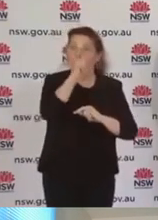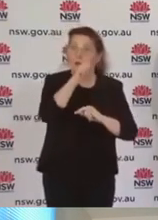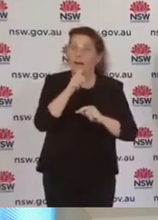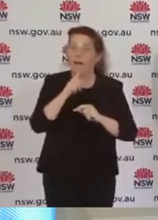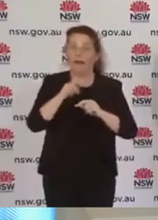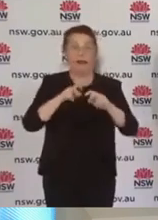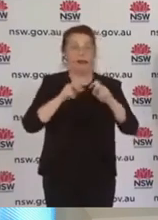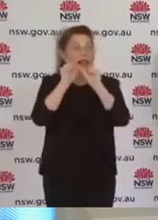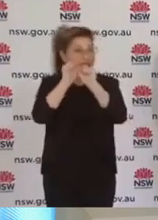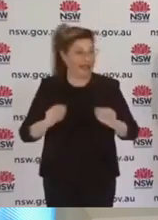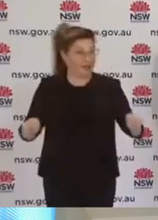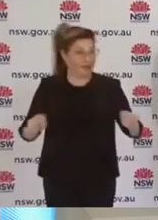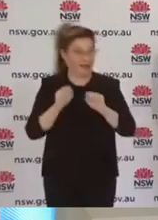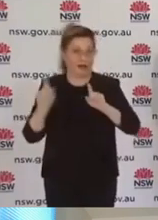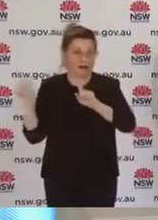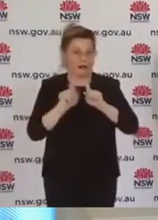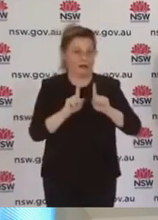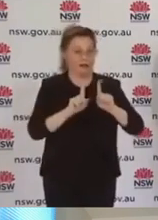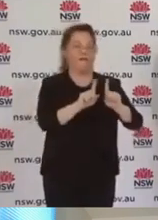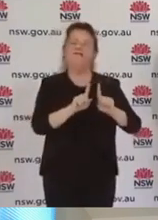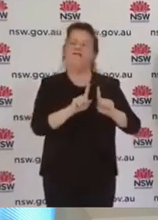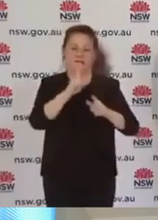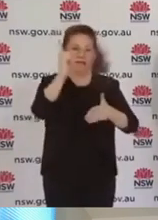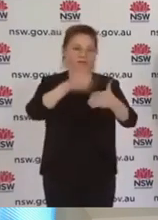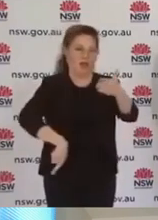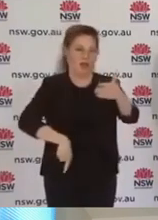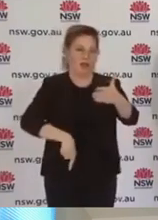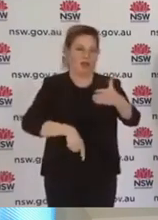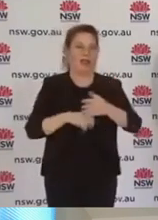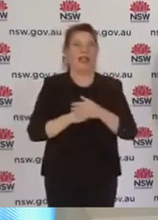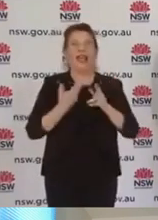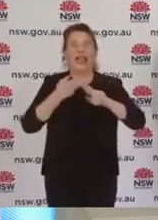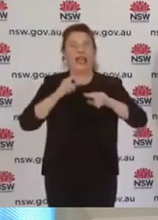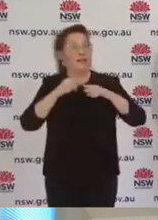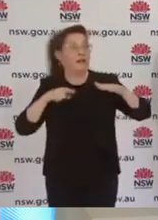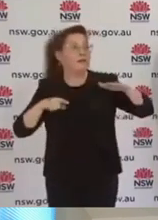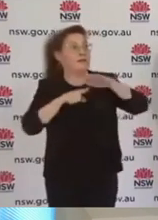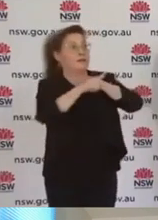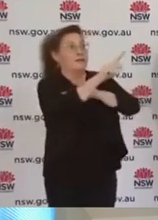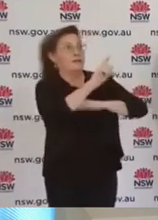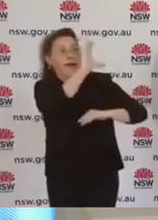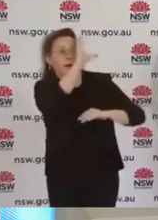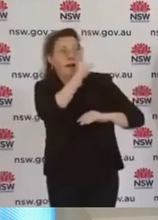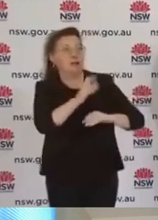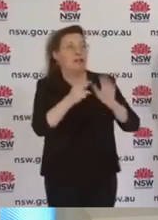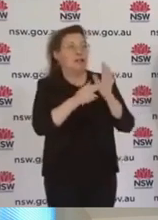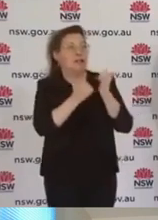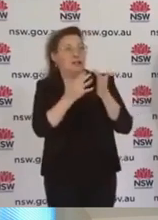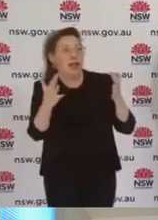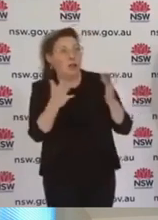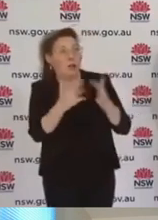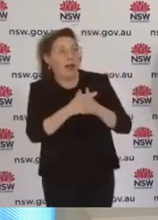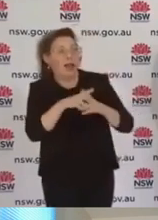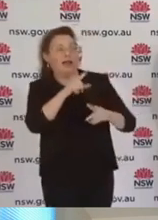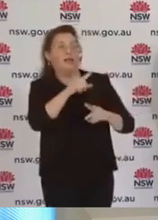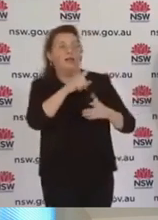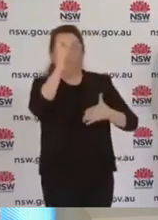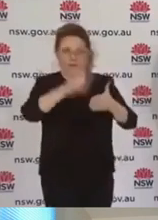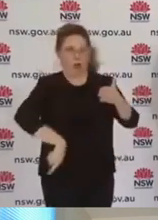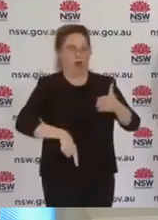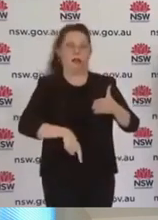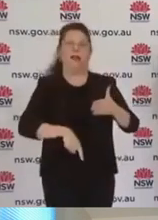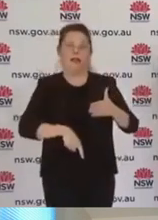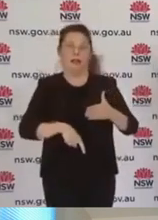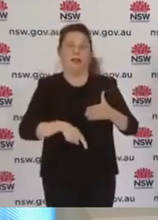going into regional New South Wales. In Greater Sydney and other lockdown areas, but not the local government